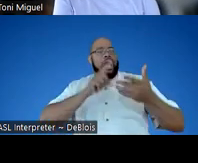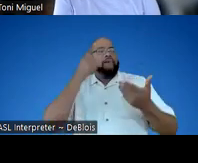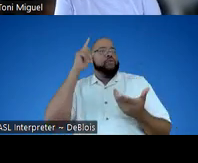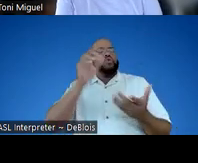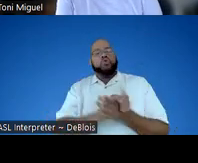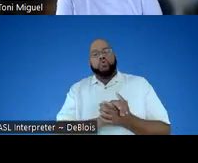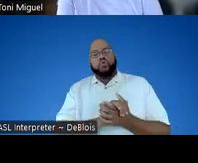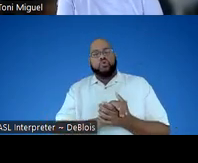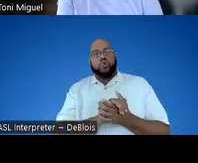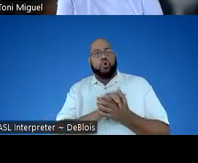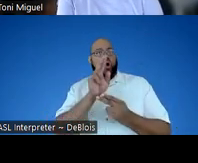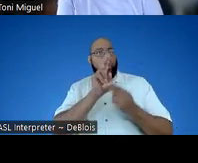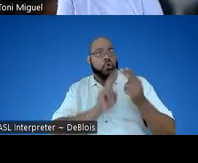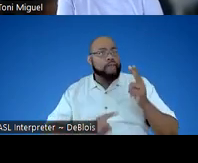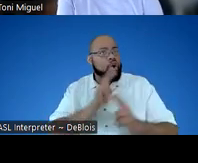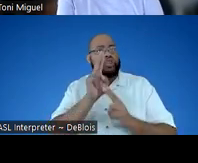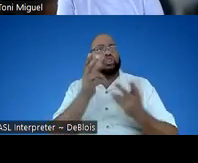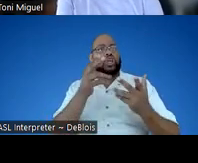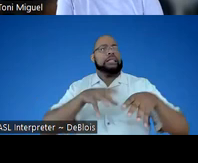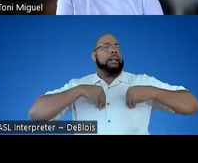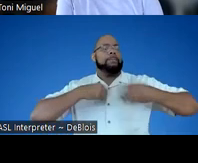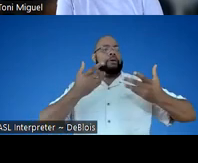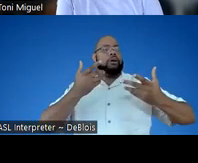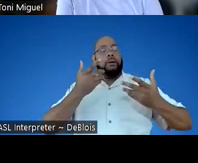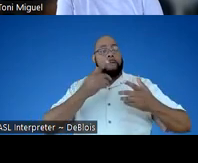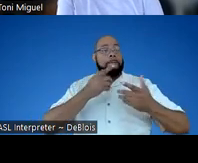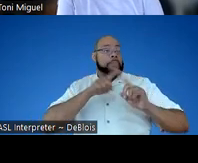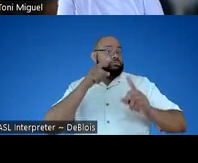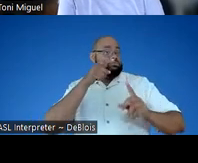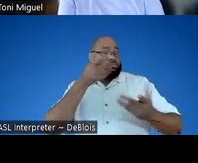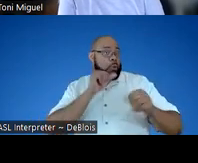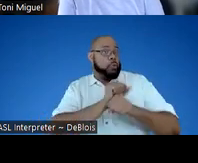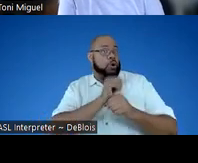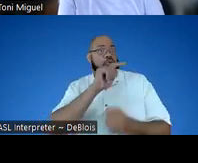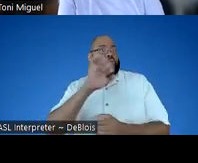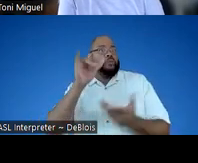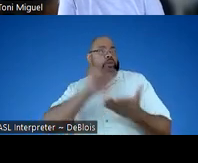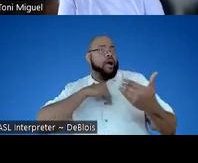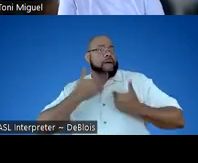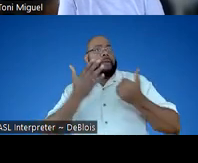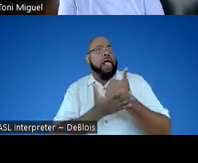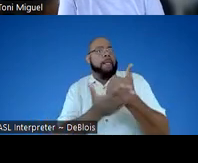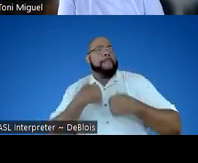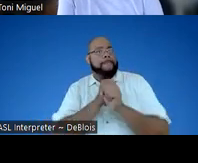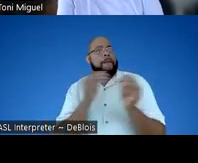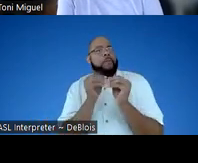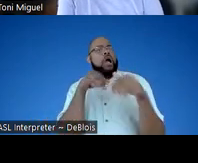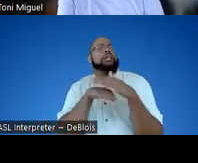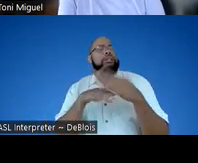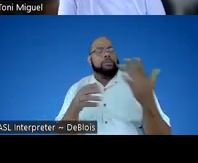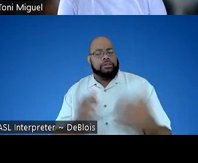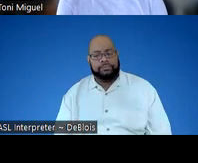universal, universally acceptable. Here's a tool that I have that might help me make it more accessible.